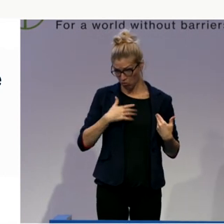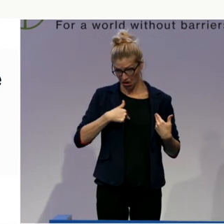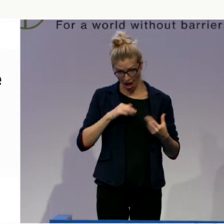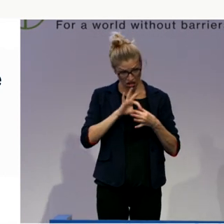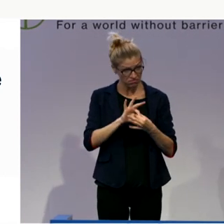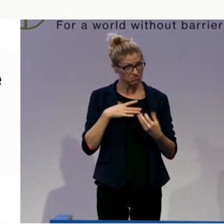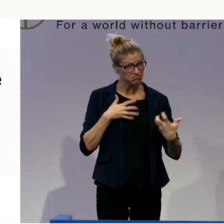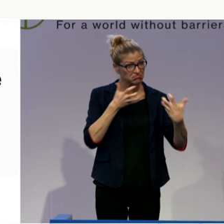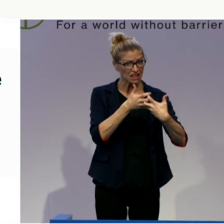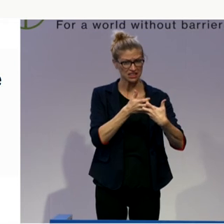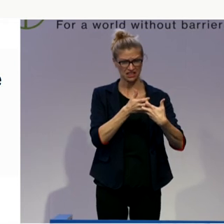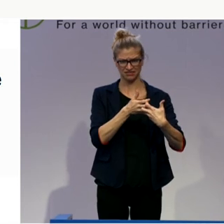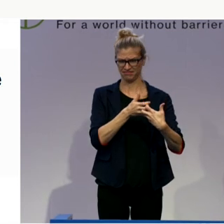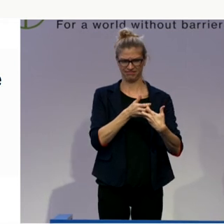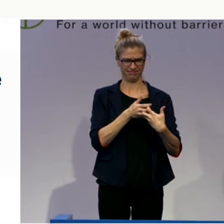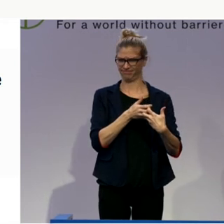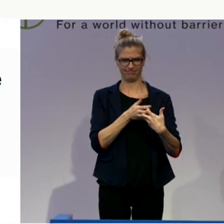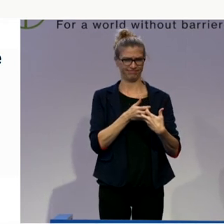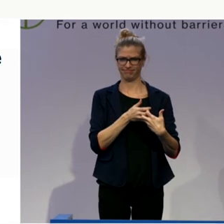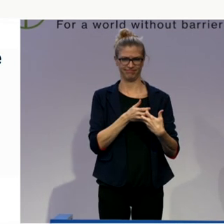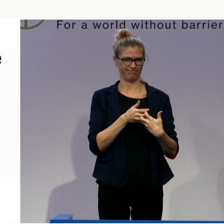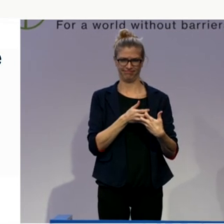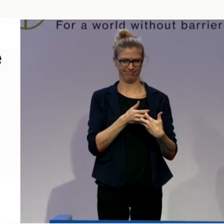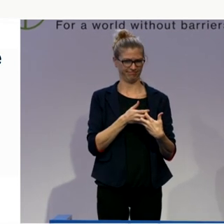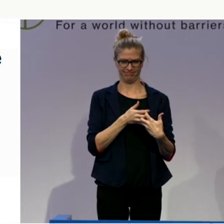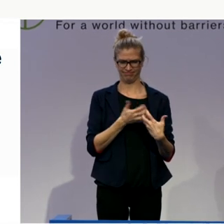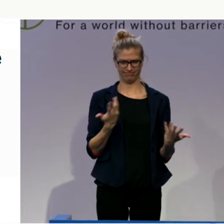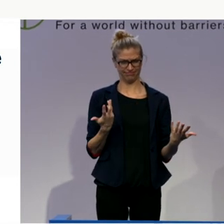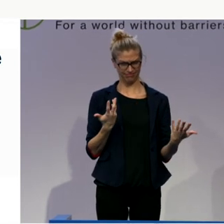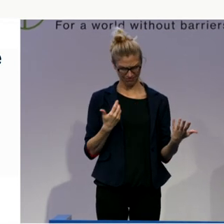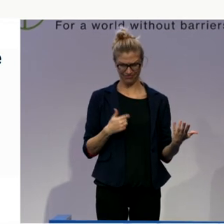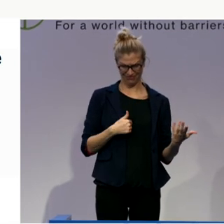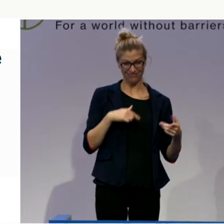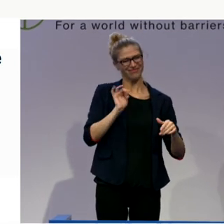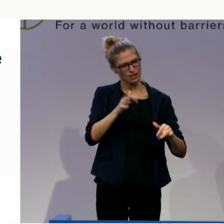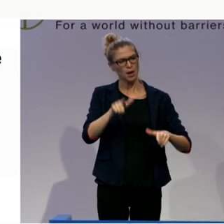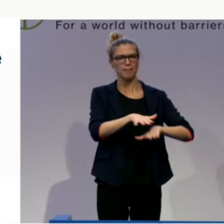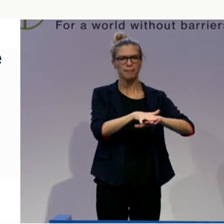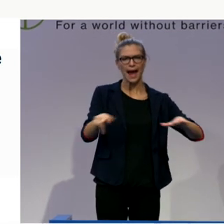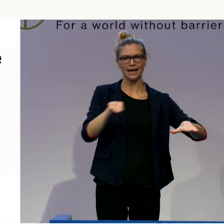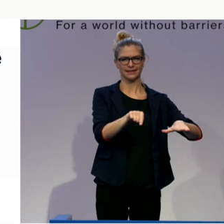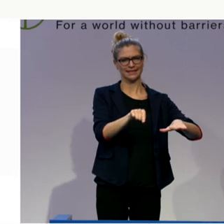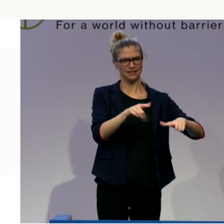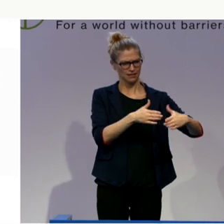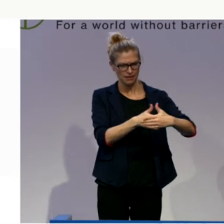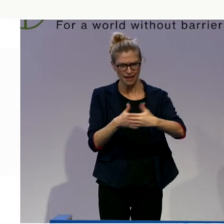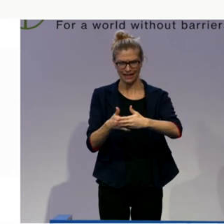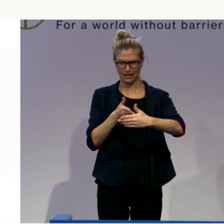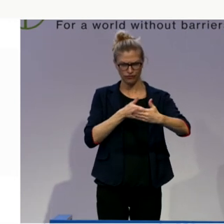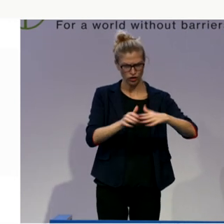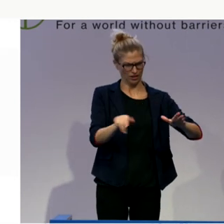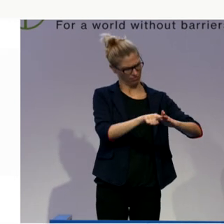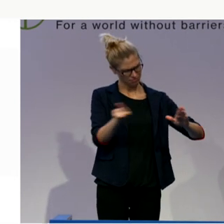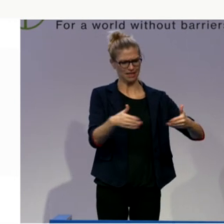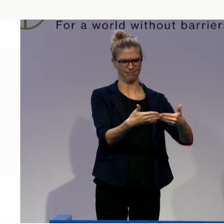basics for putting up these frameworks in conventions or in legal rights. So,